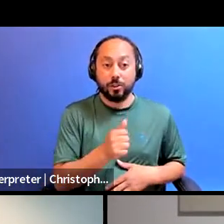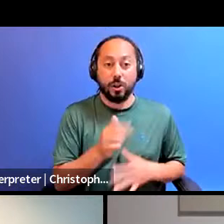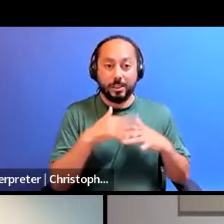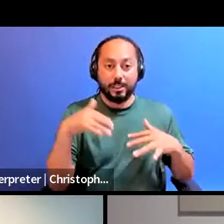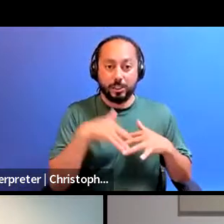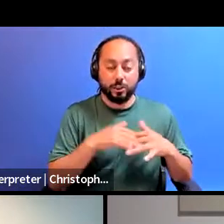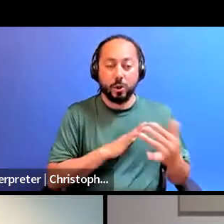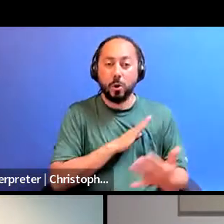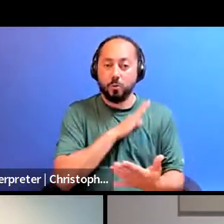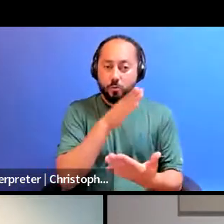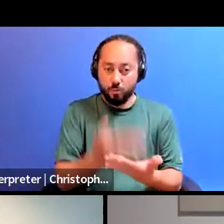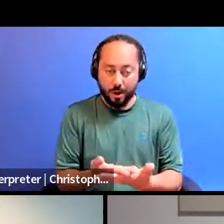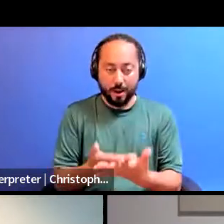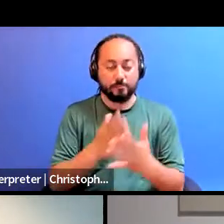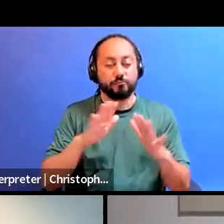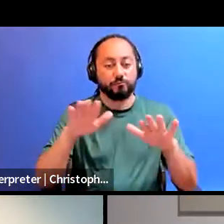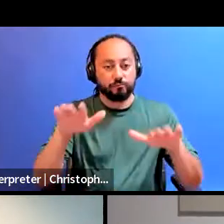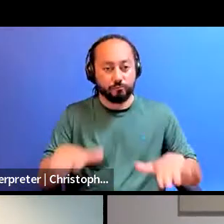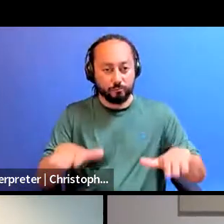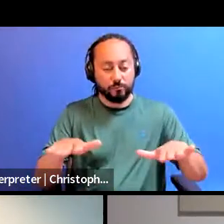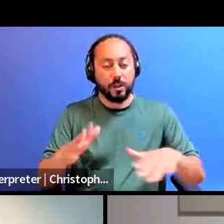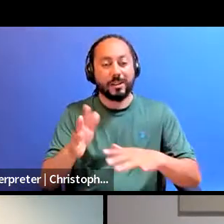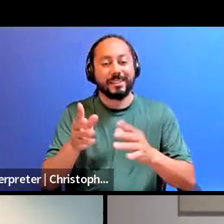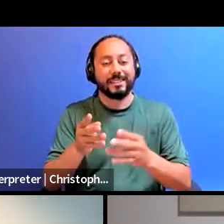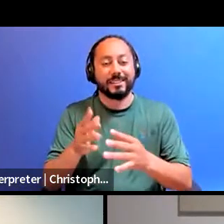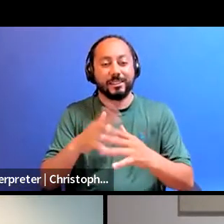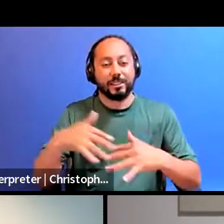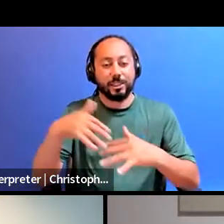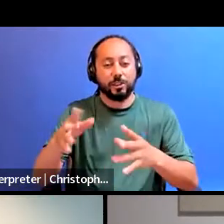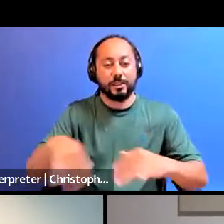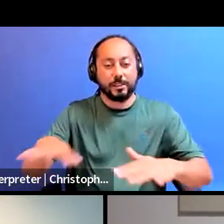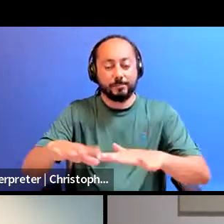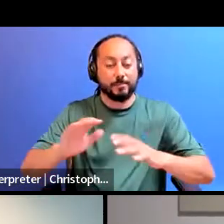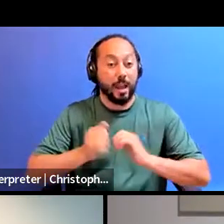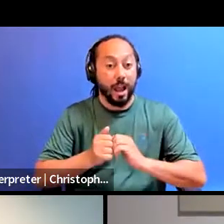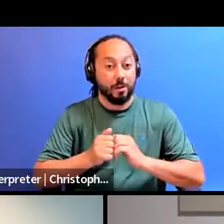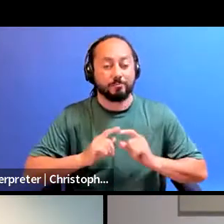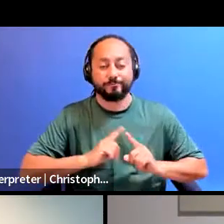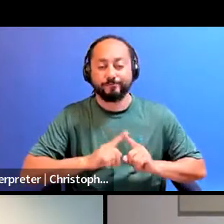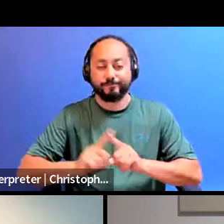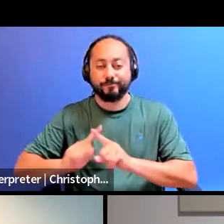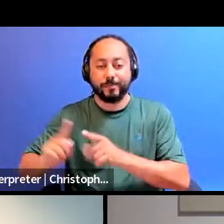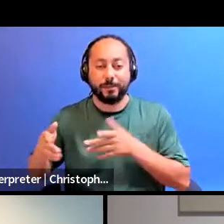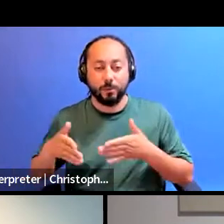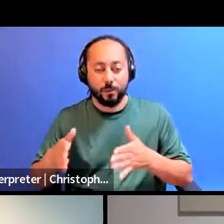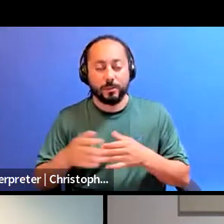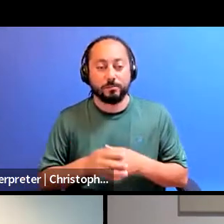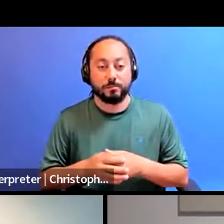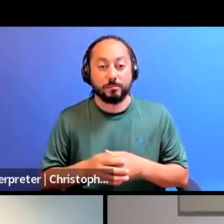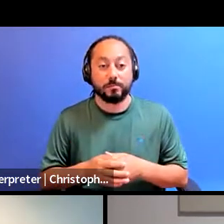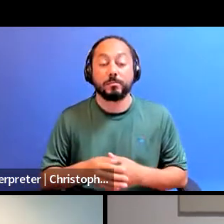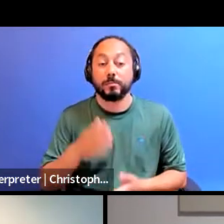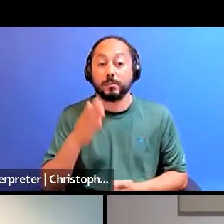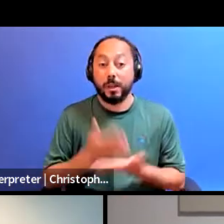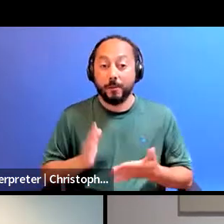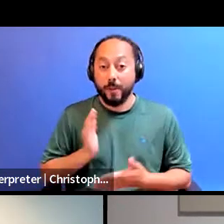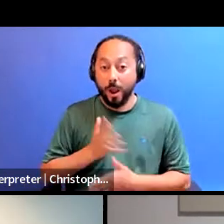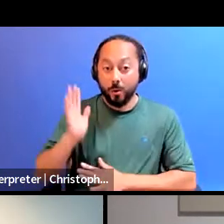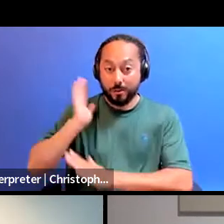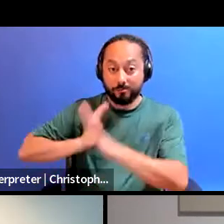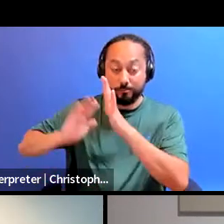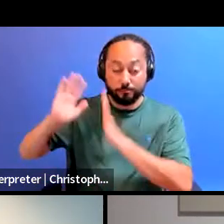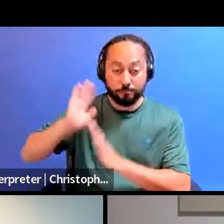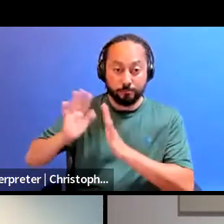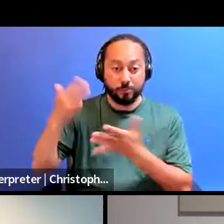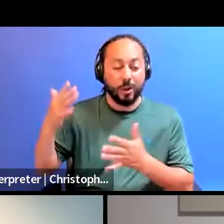territory in different ways, and we acknowledge that some of our ancestors and elders were forcibly displaced people